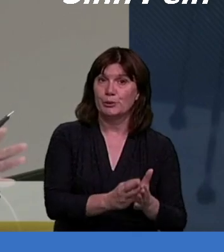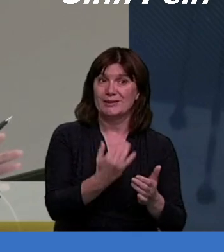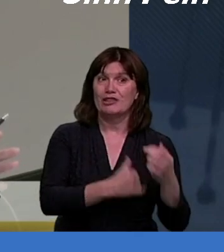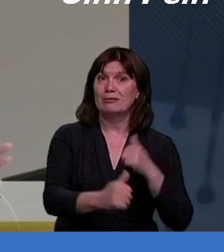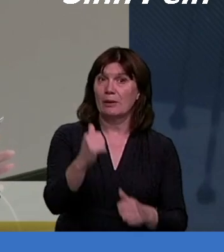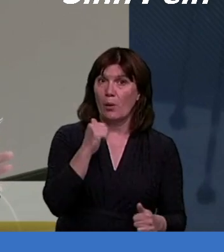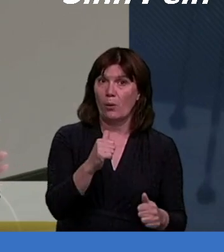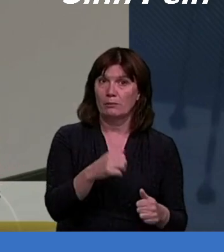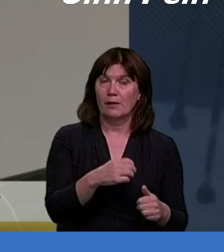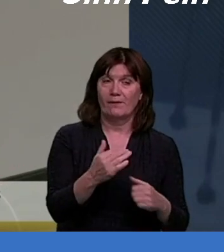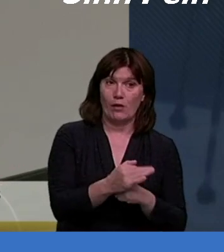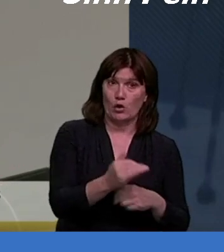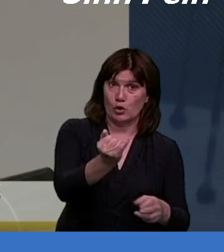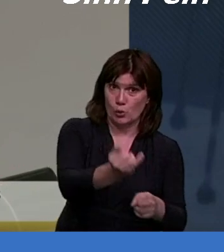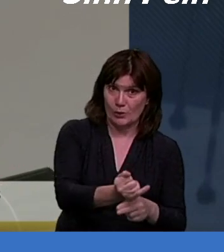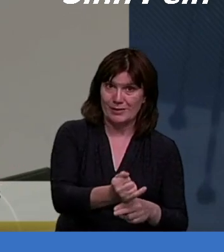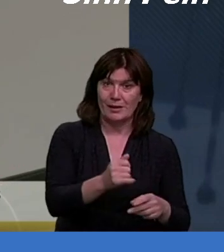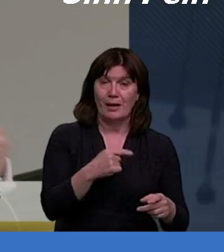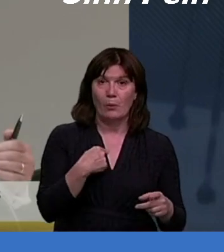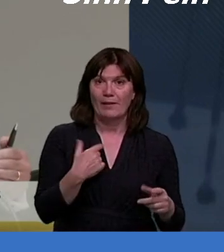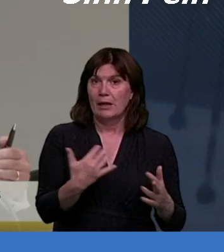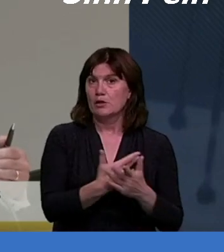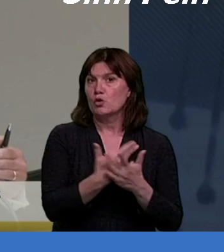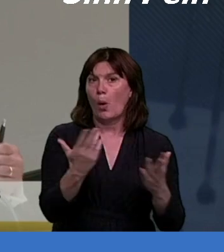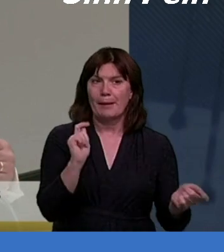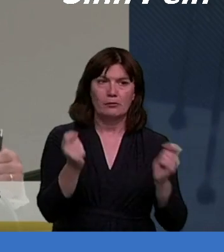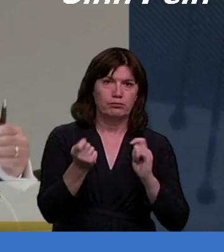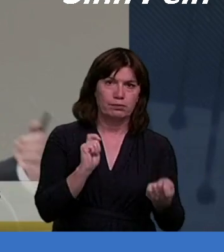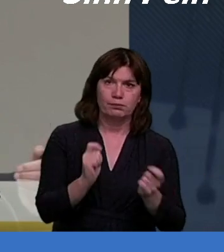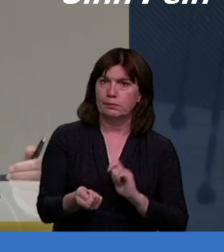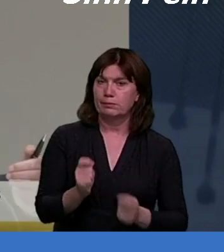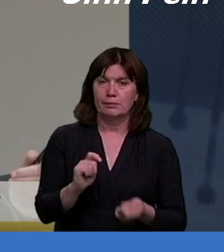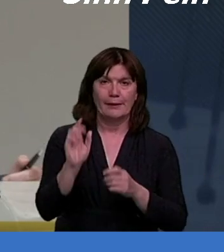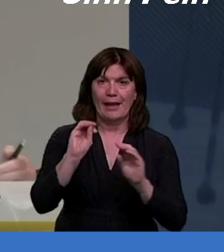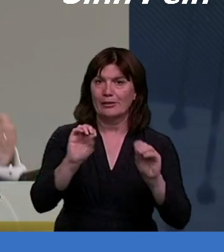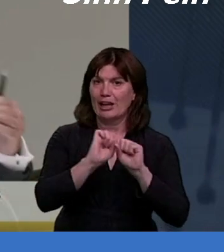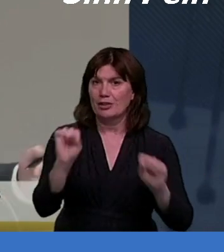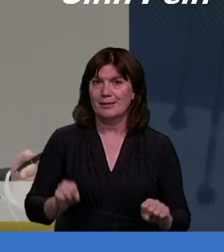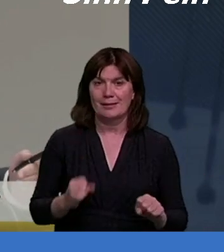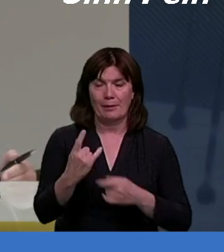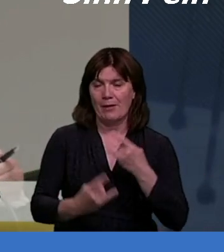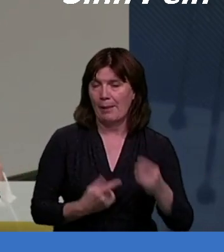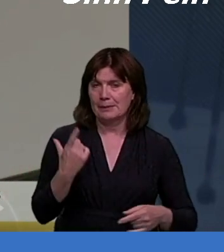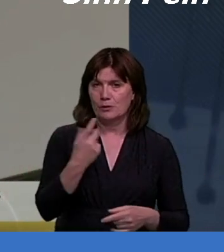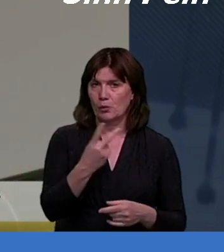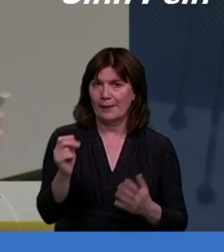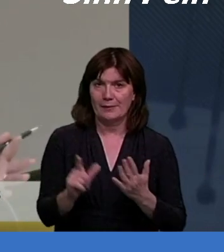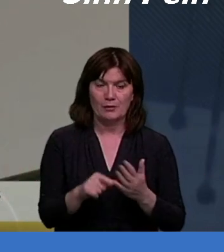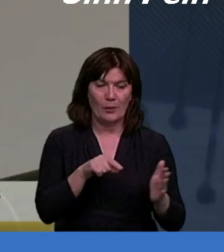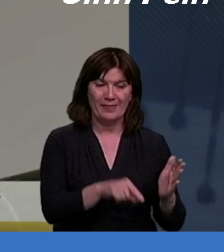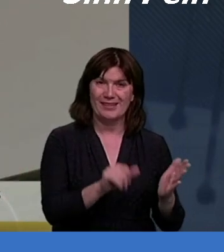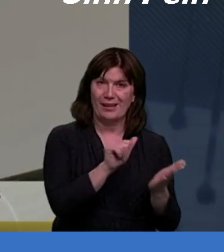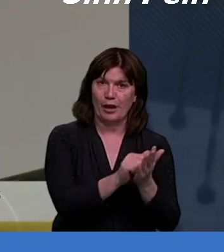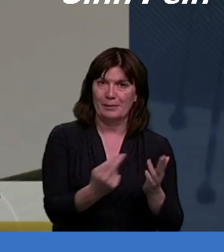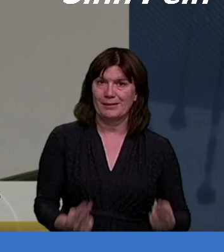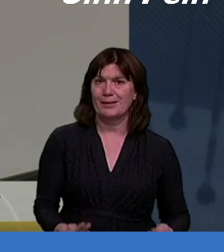the schools at the time. Now, bearing in mind that we've had so many reform measures in our system since 2007, that certainly needs to be updated. And